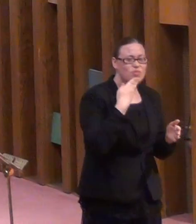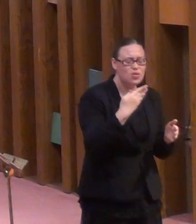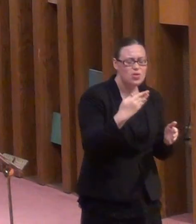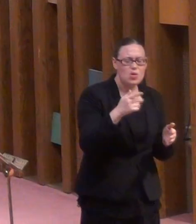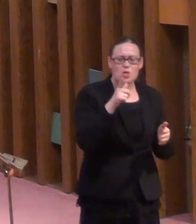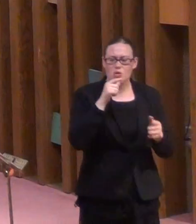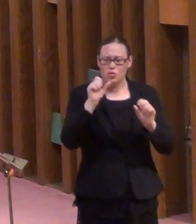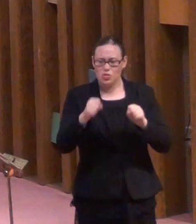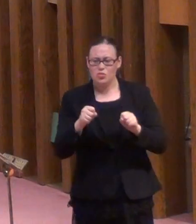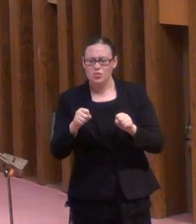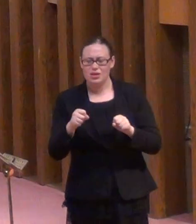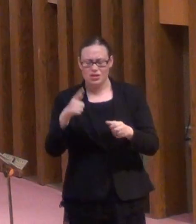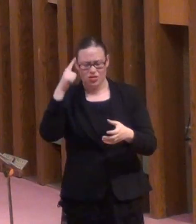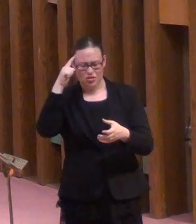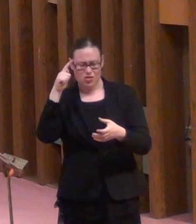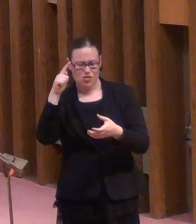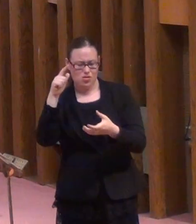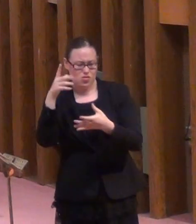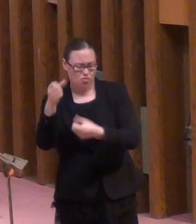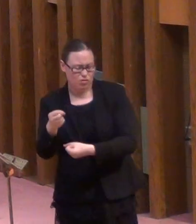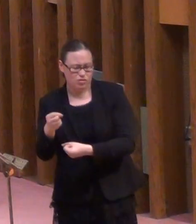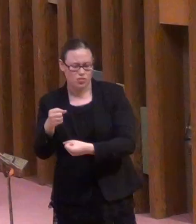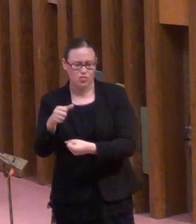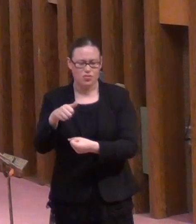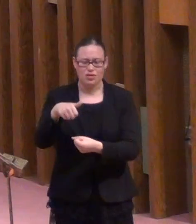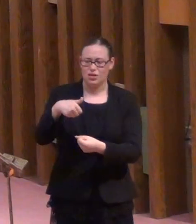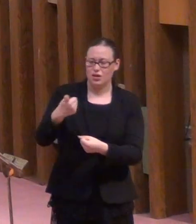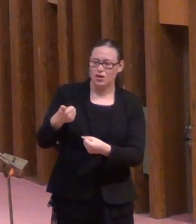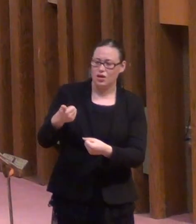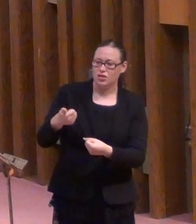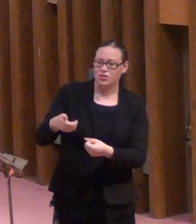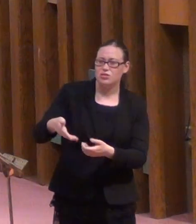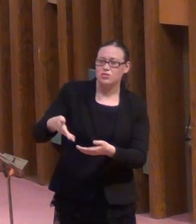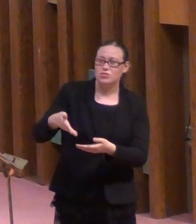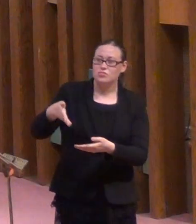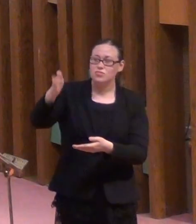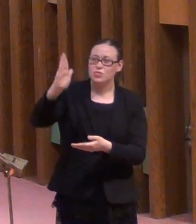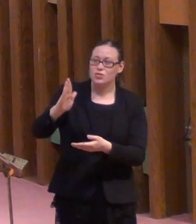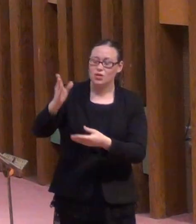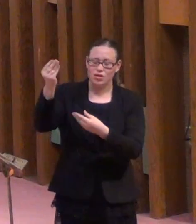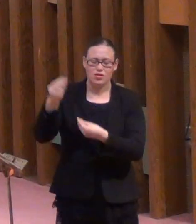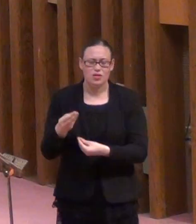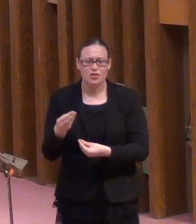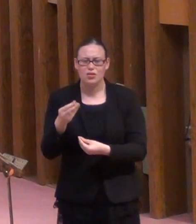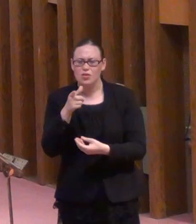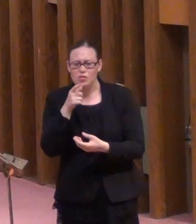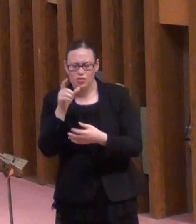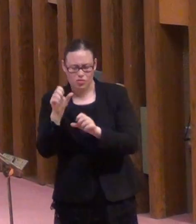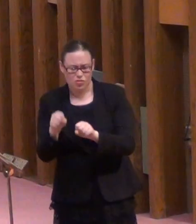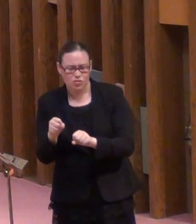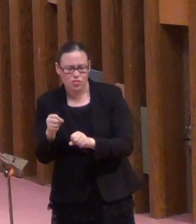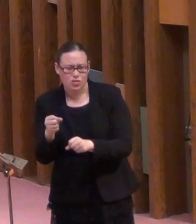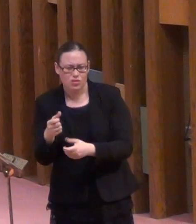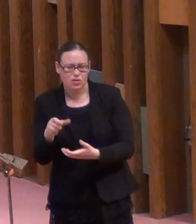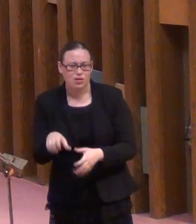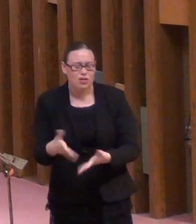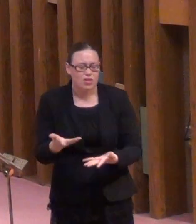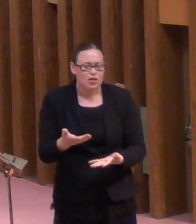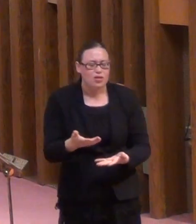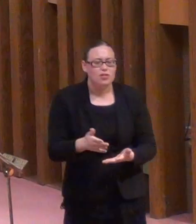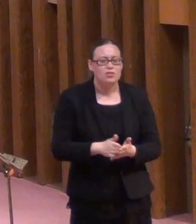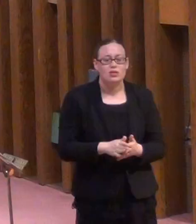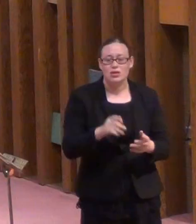two masters. Either he will hate the one and love the other, or he will be devoted to the one and